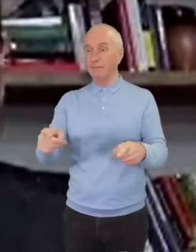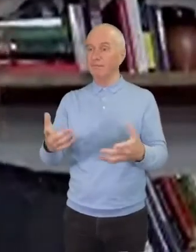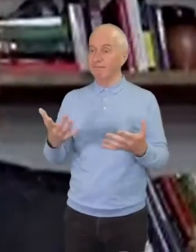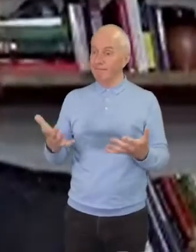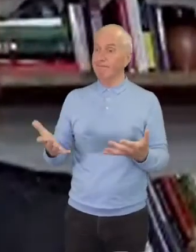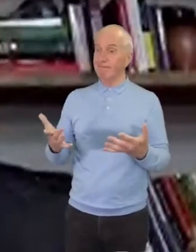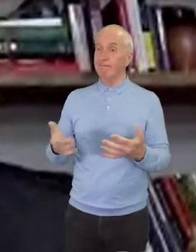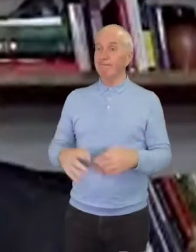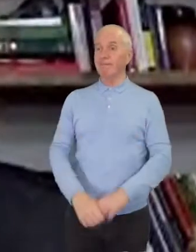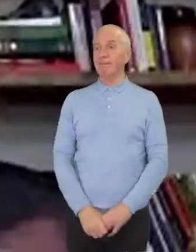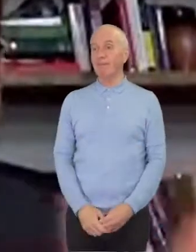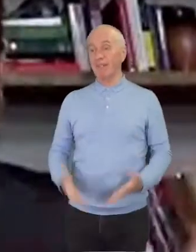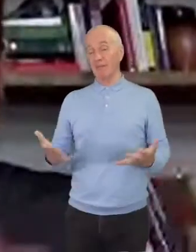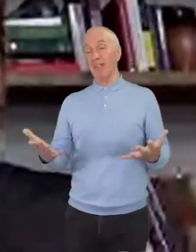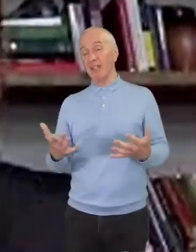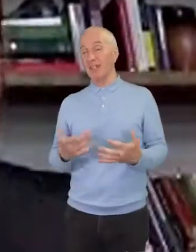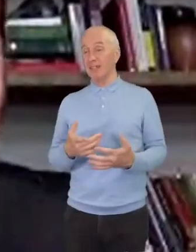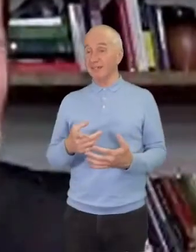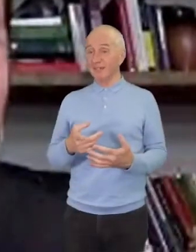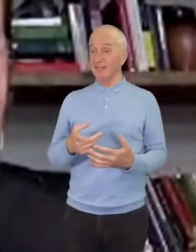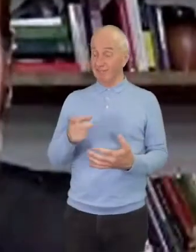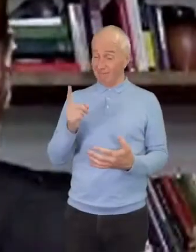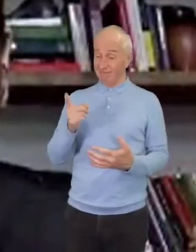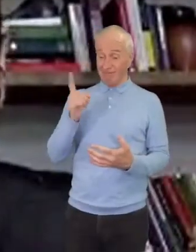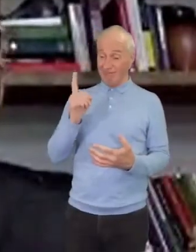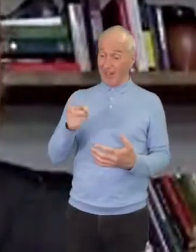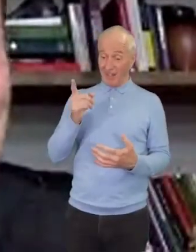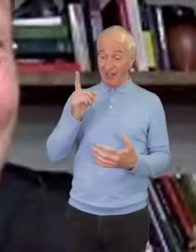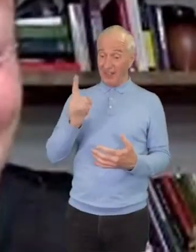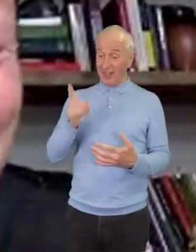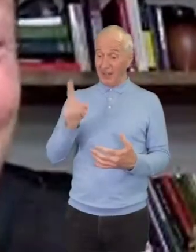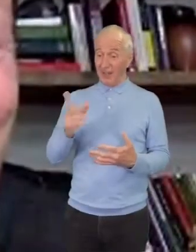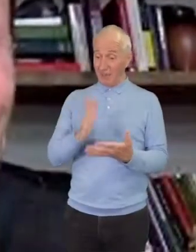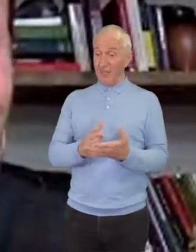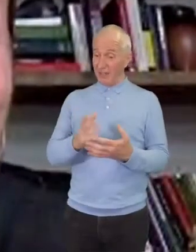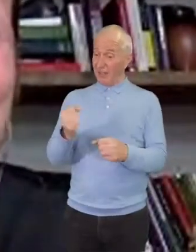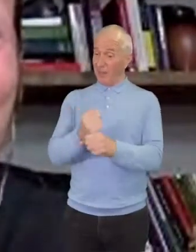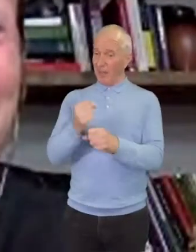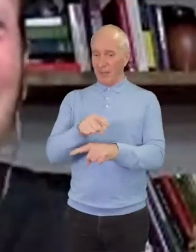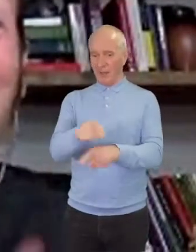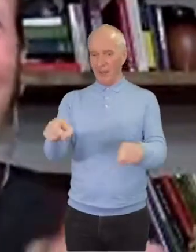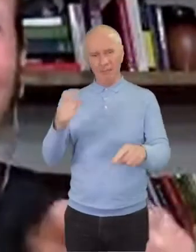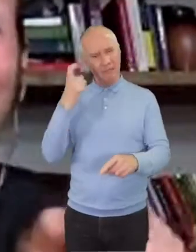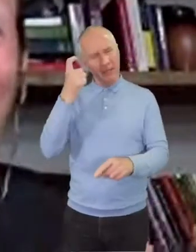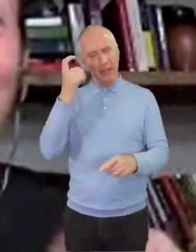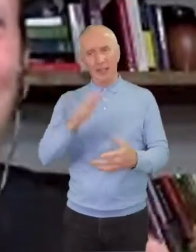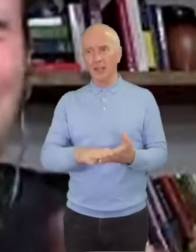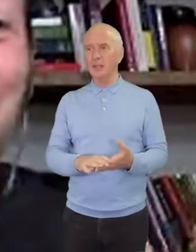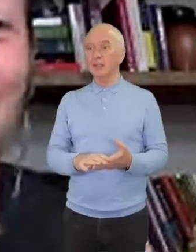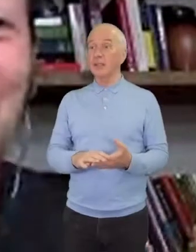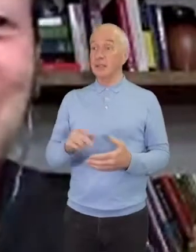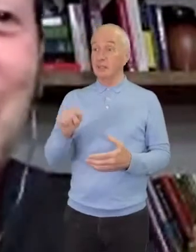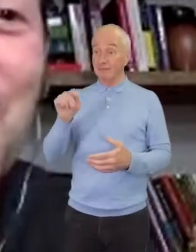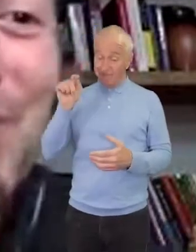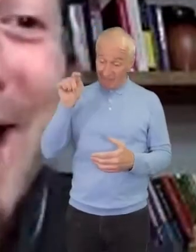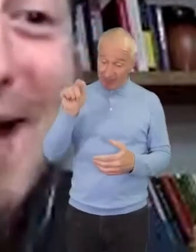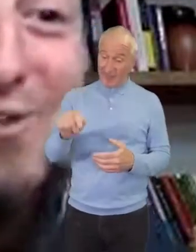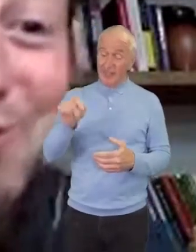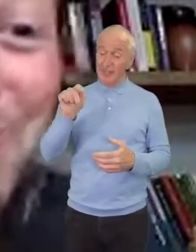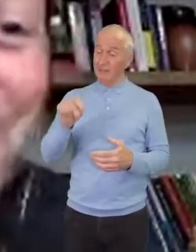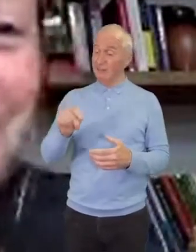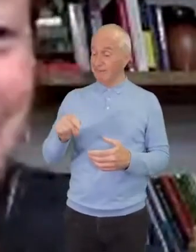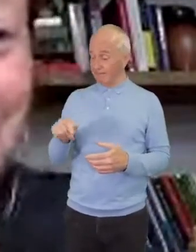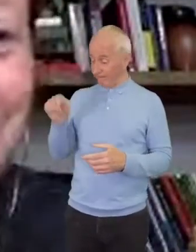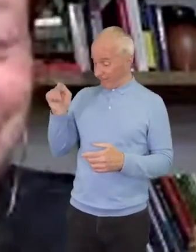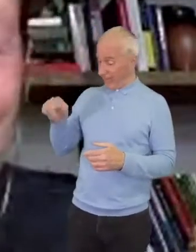I kind of think like that's, that ruffles some feathers. That gets you in a little trouble, like saying that the very people that you've